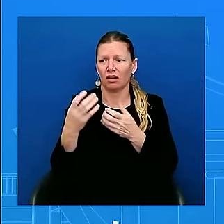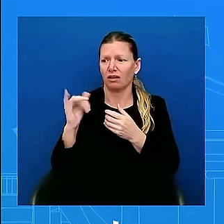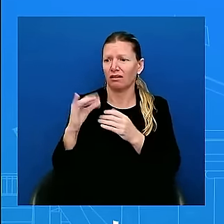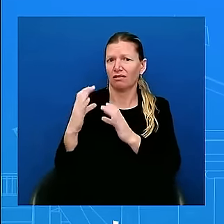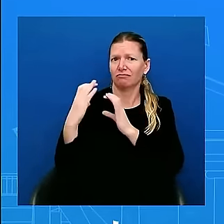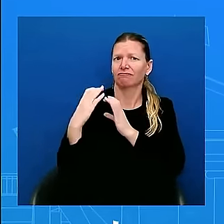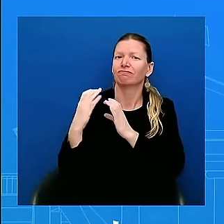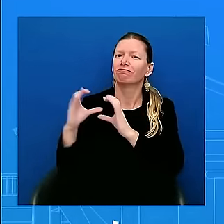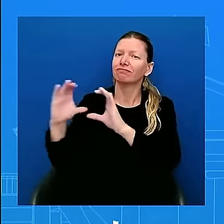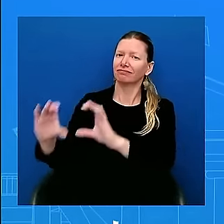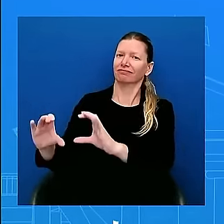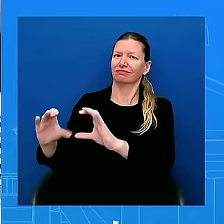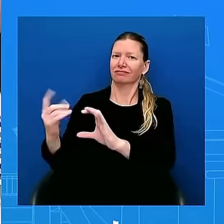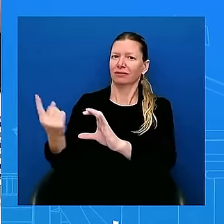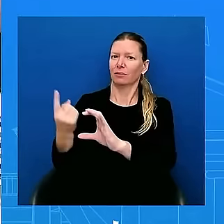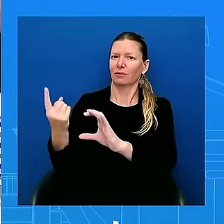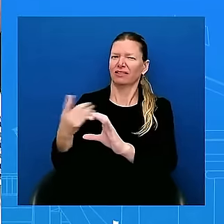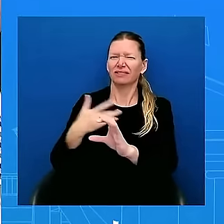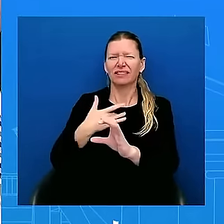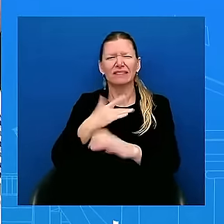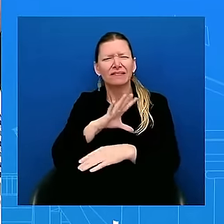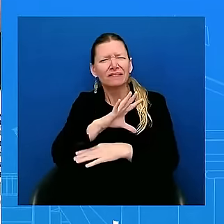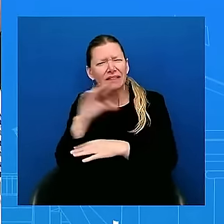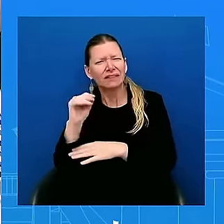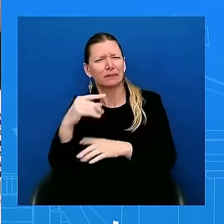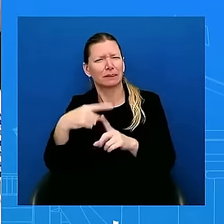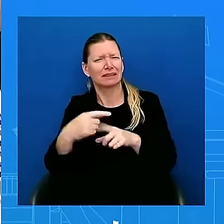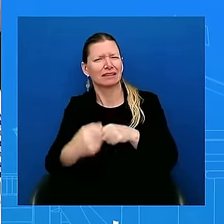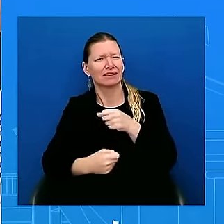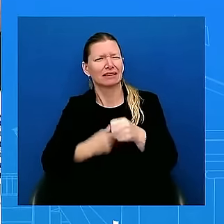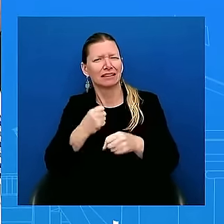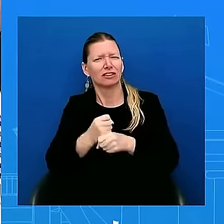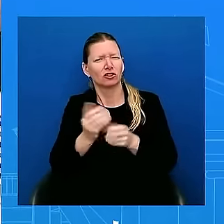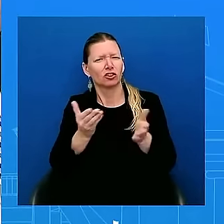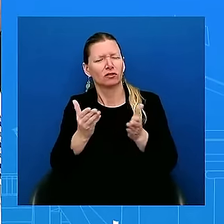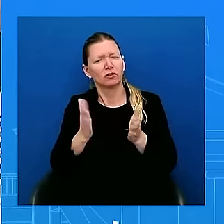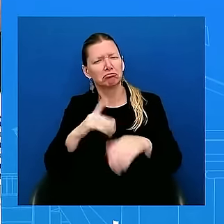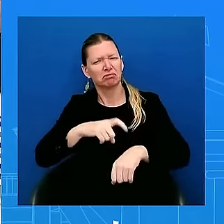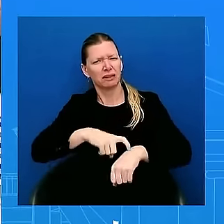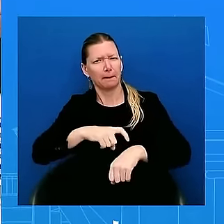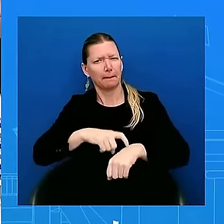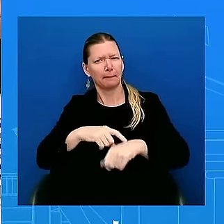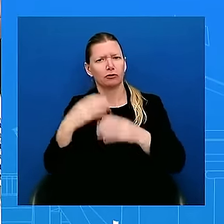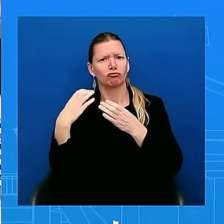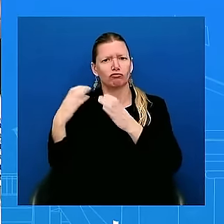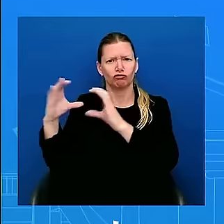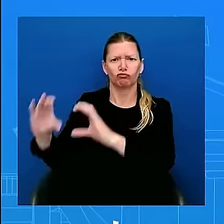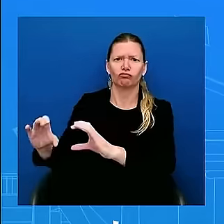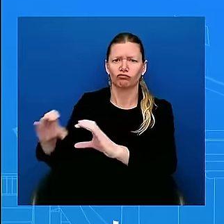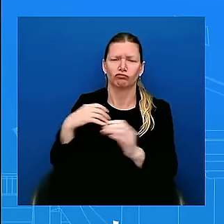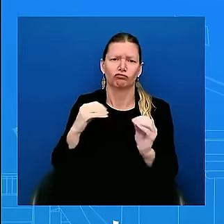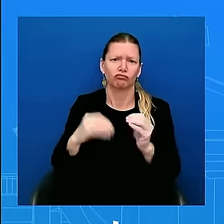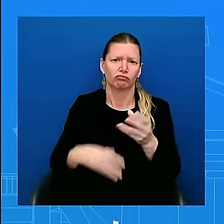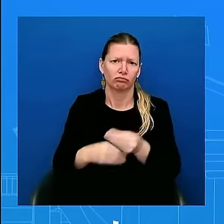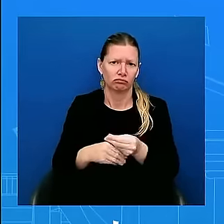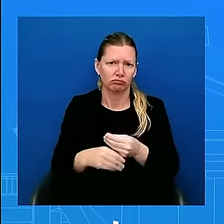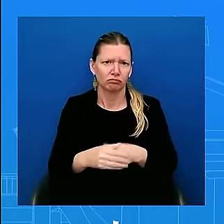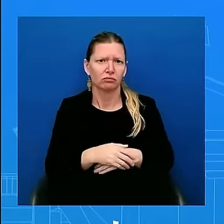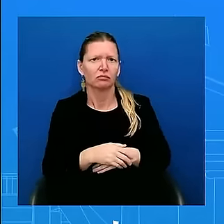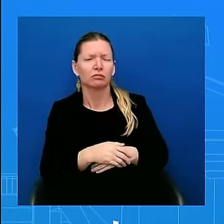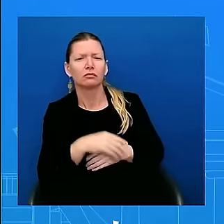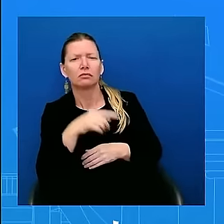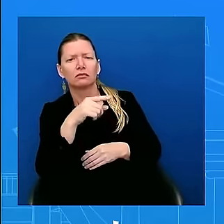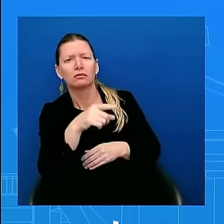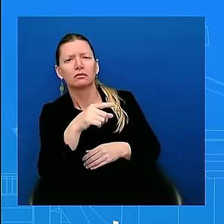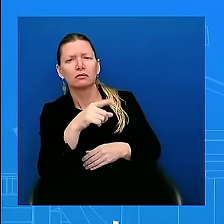I don't have anything else to add. Do you have anything to add on what he teased about proposing reform to the Supreme Court? So that is something